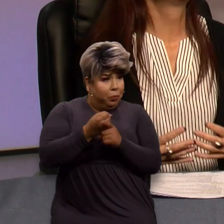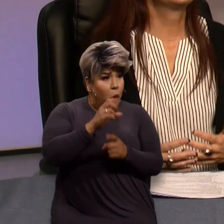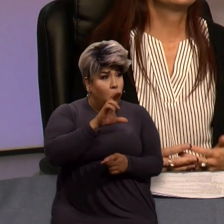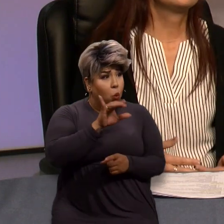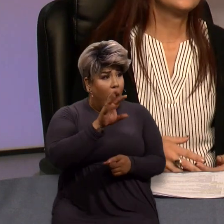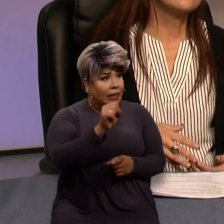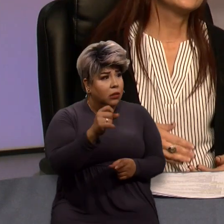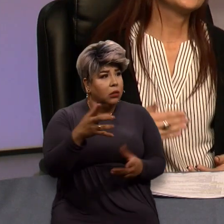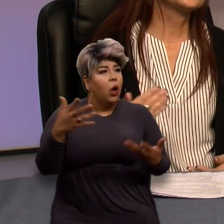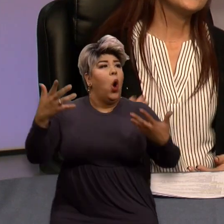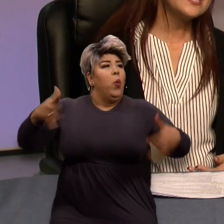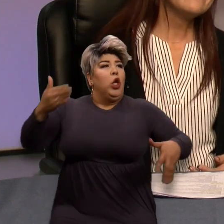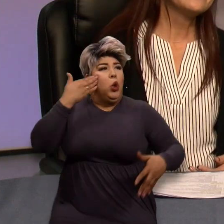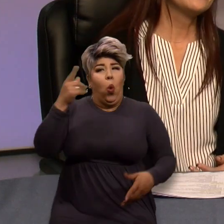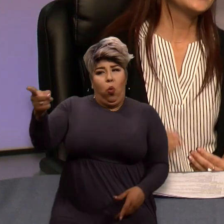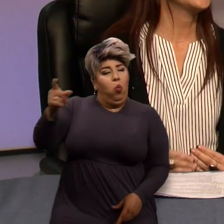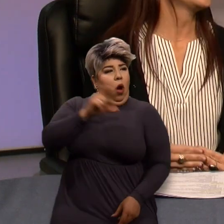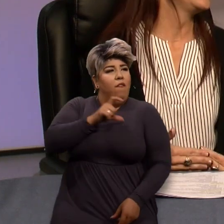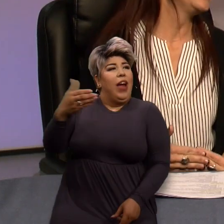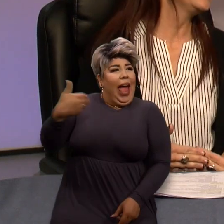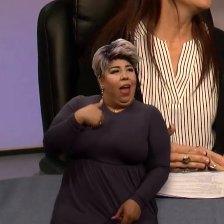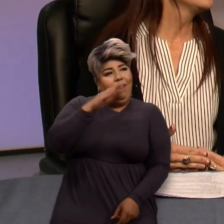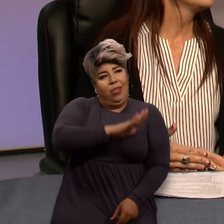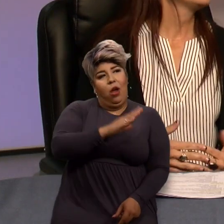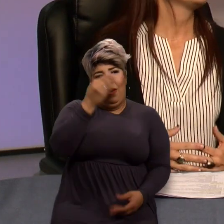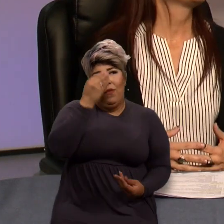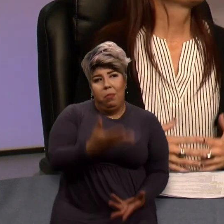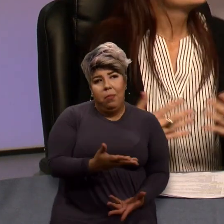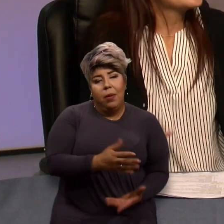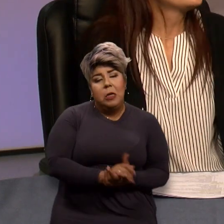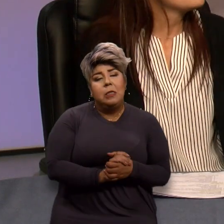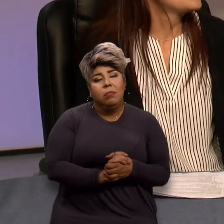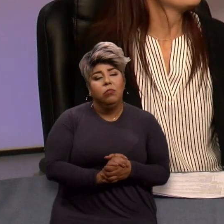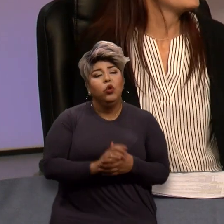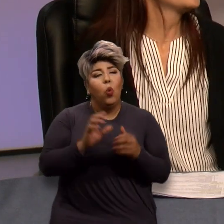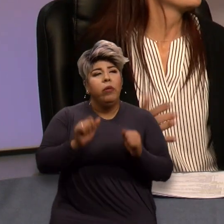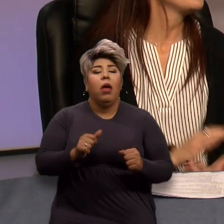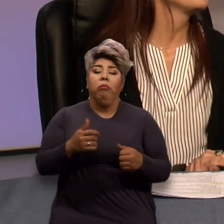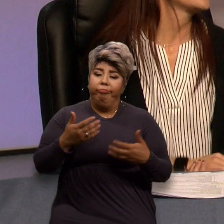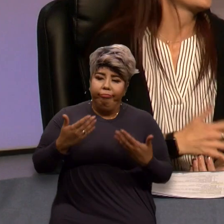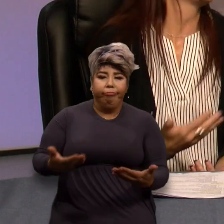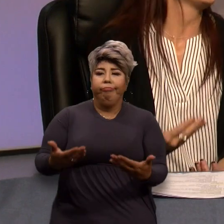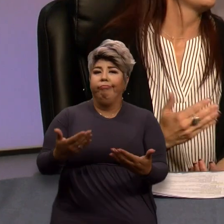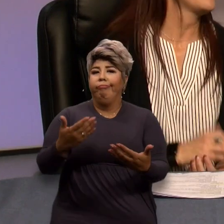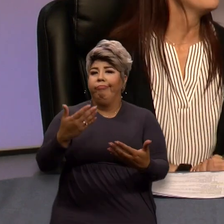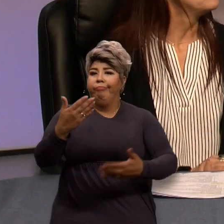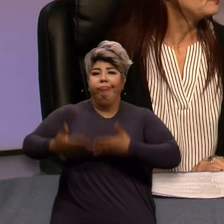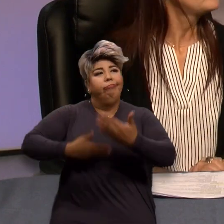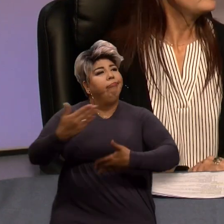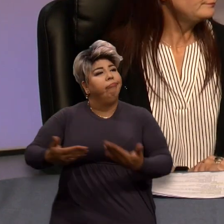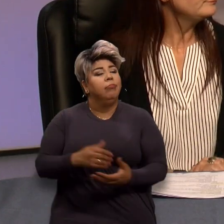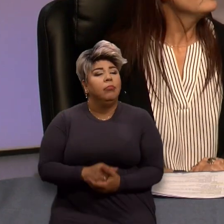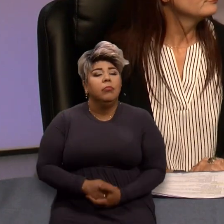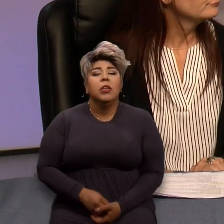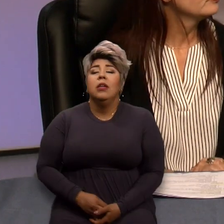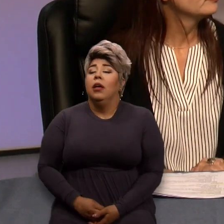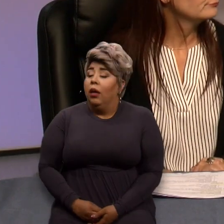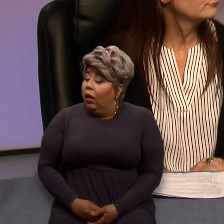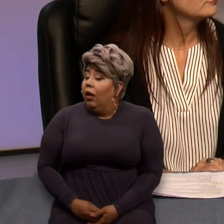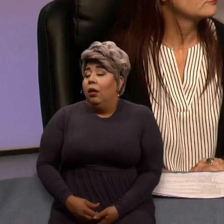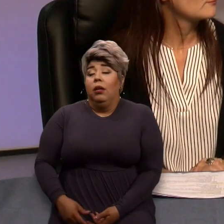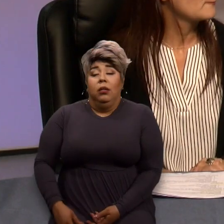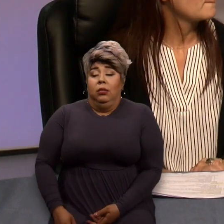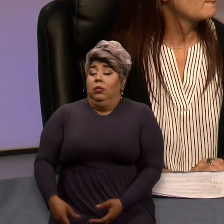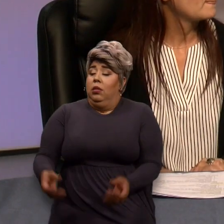that they know the officers will have the information they need so that they can respond to what's going on with them. There are tens of